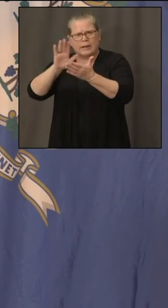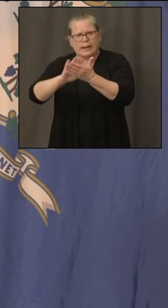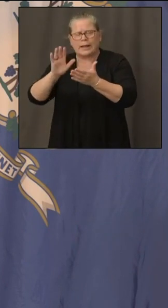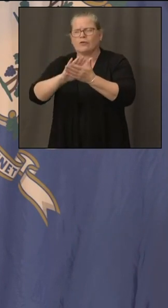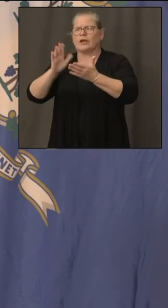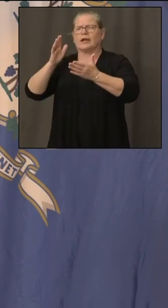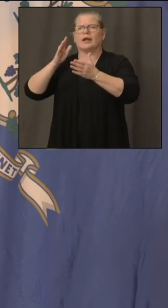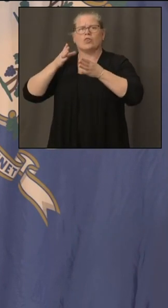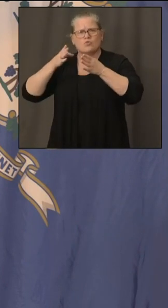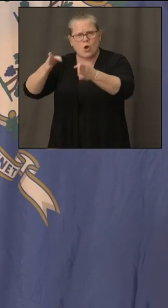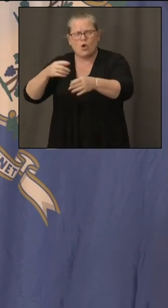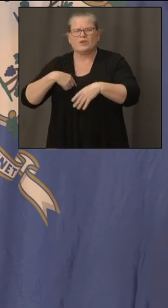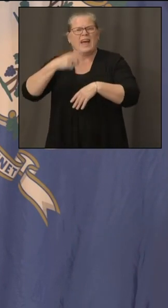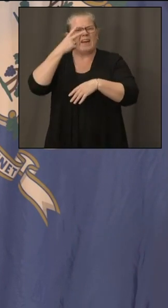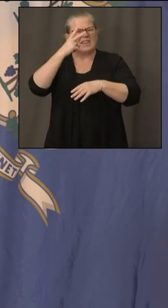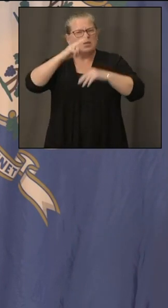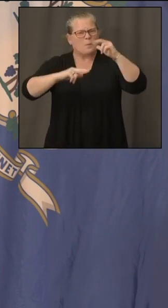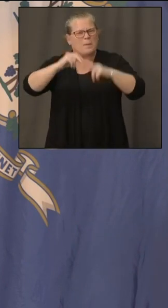they're amazing paul